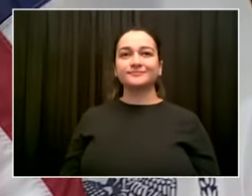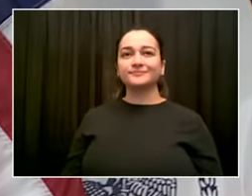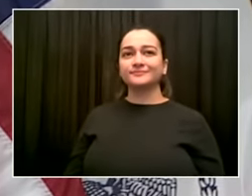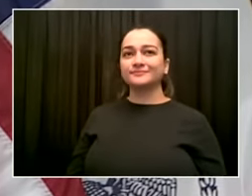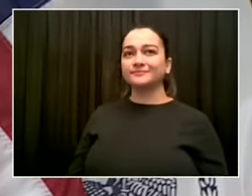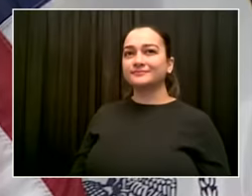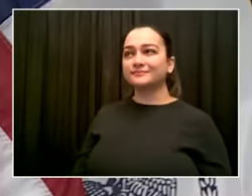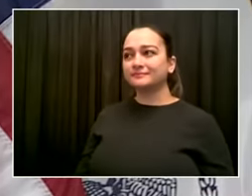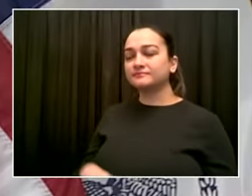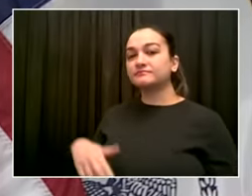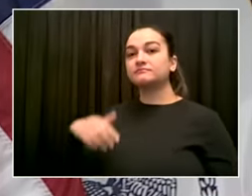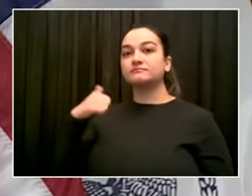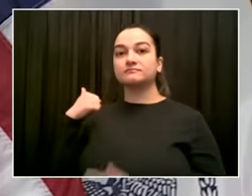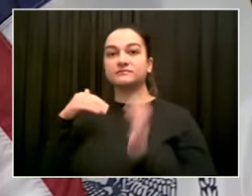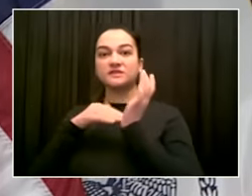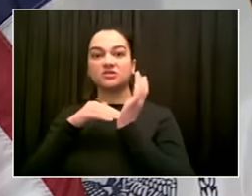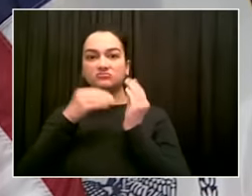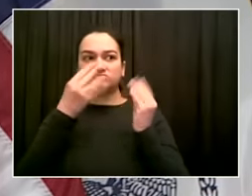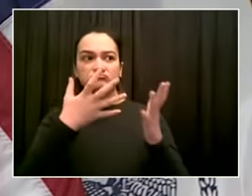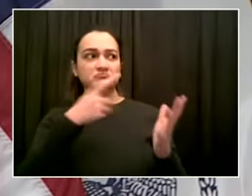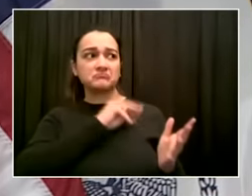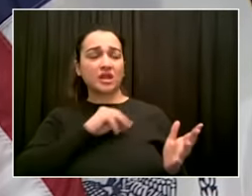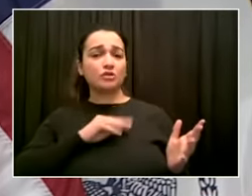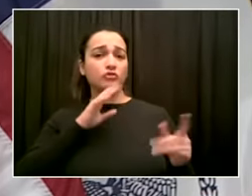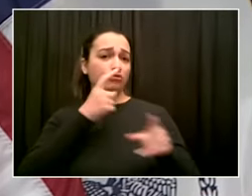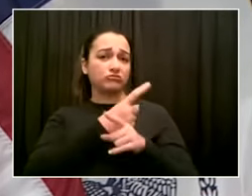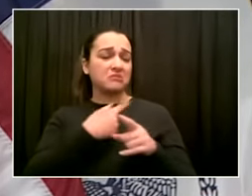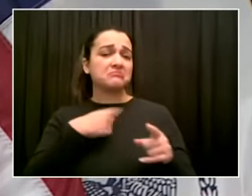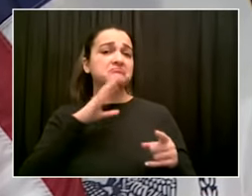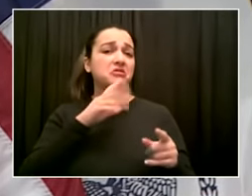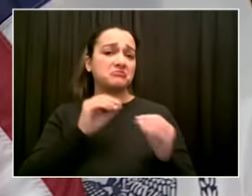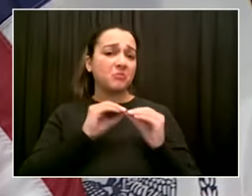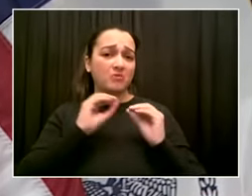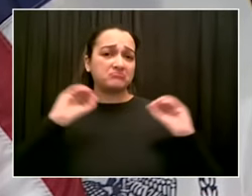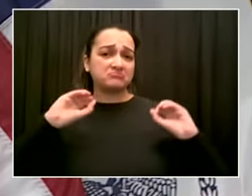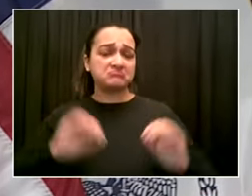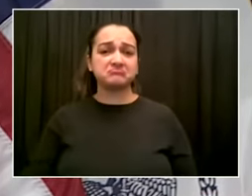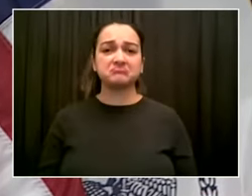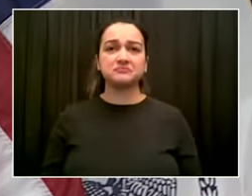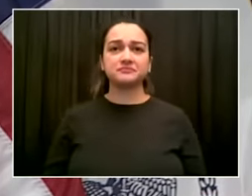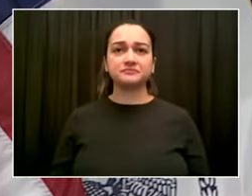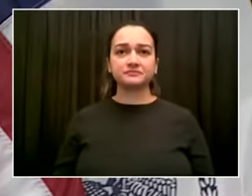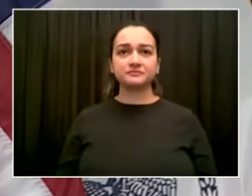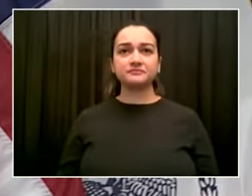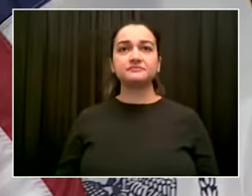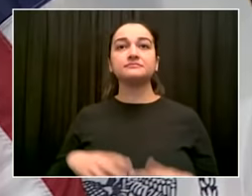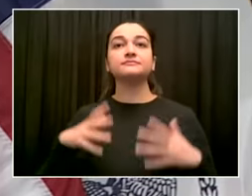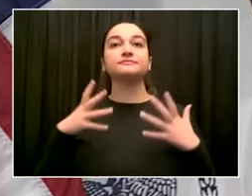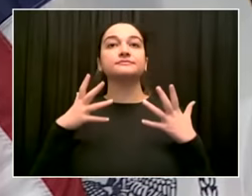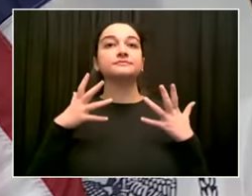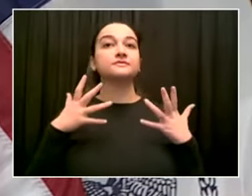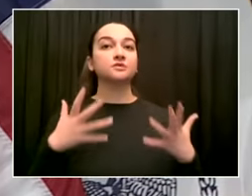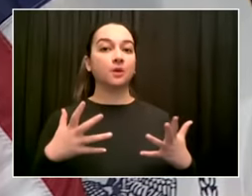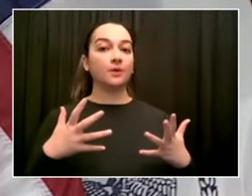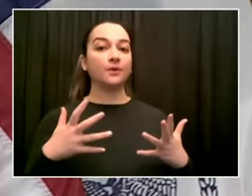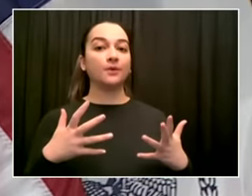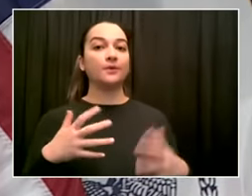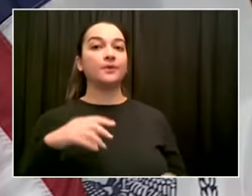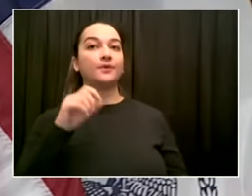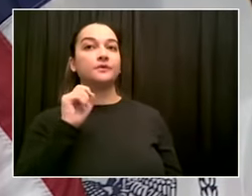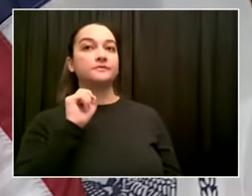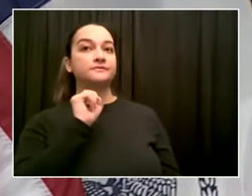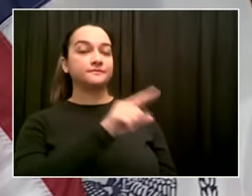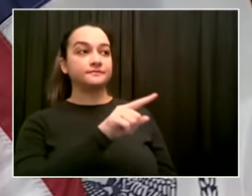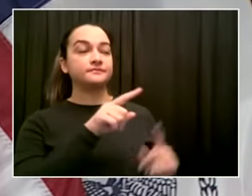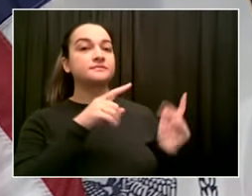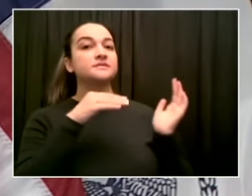plan that Dr. Choksi described yesterday, will the senior of color be more likely to get a doorknock from a vaccinator than a senior who's